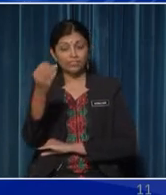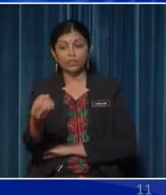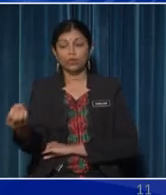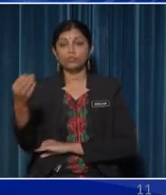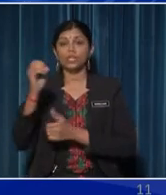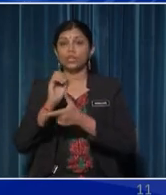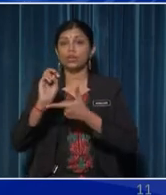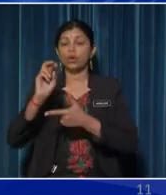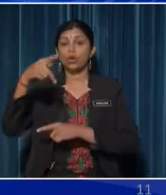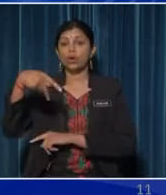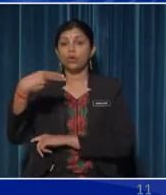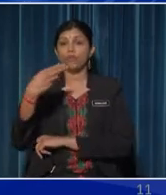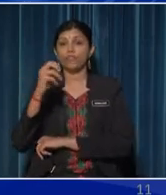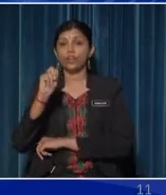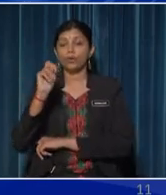or phenomenon?